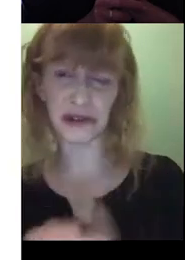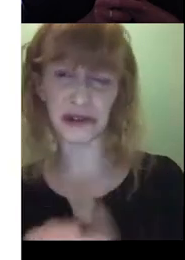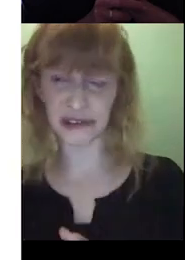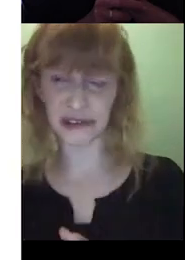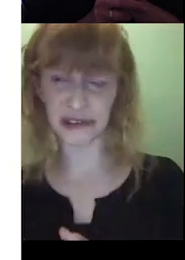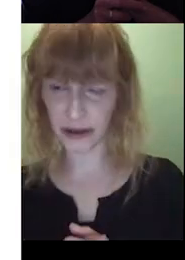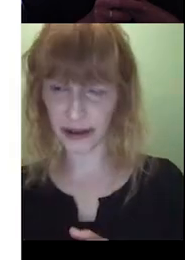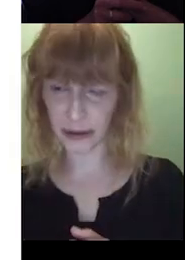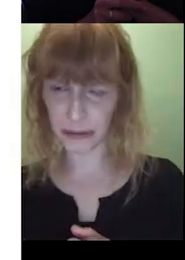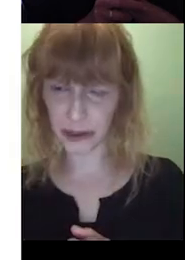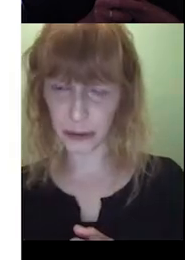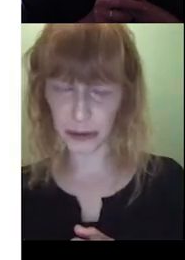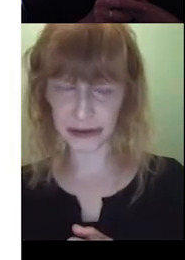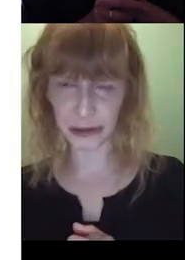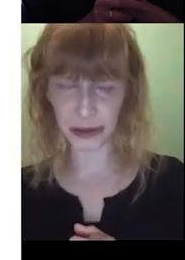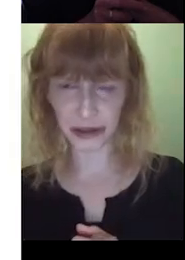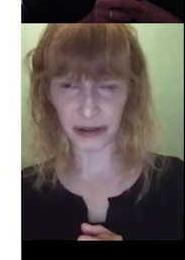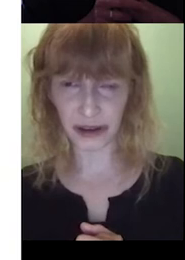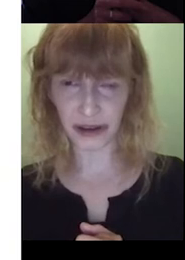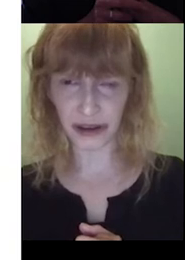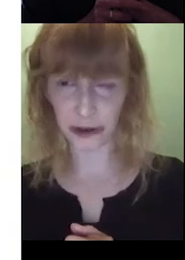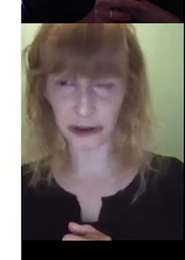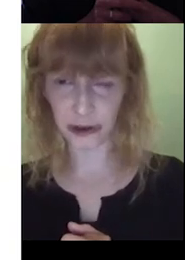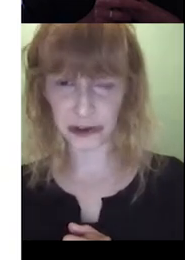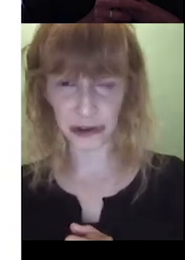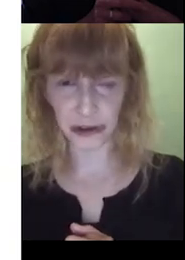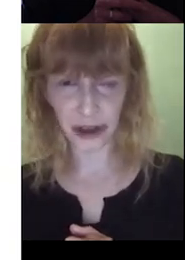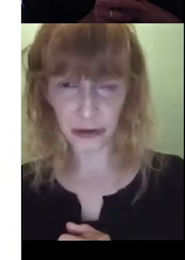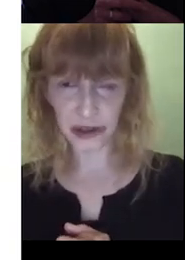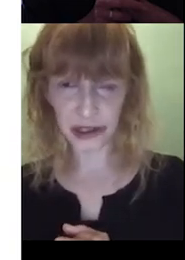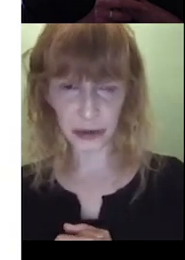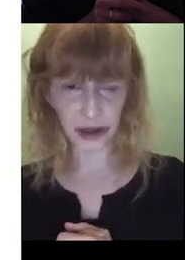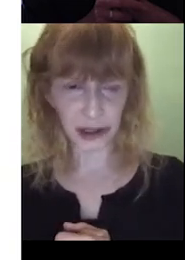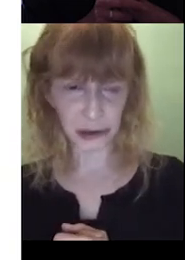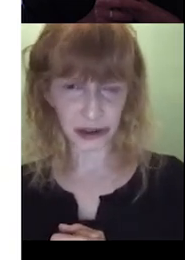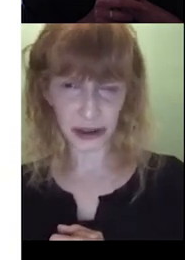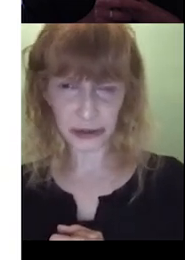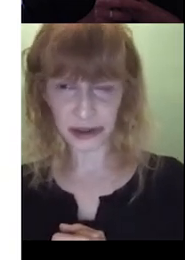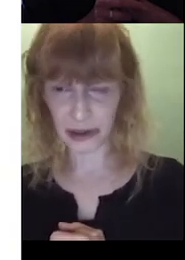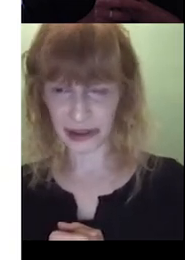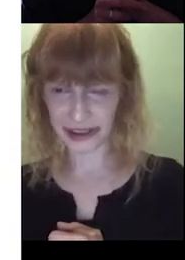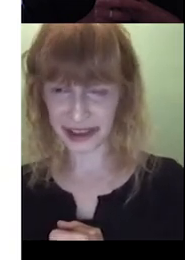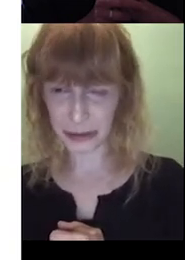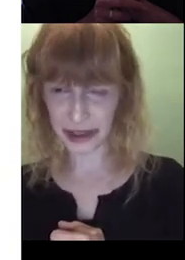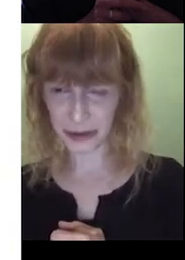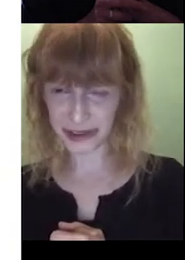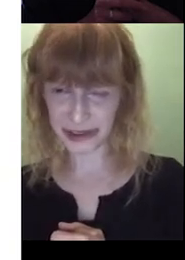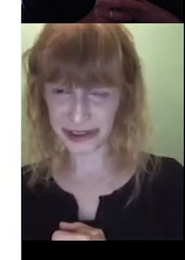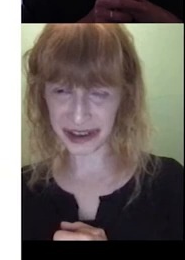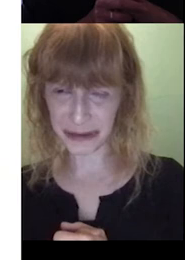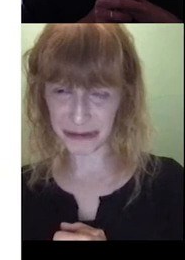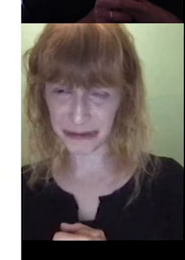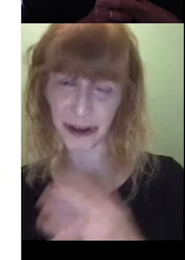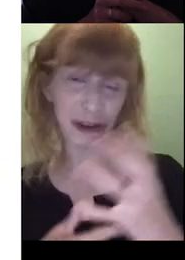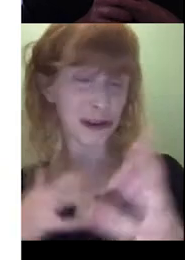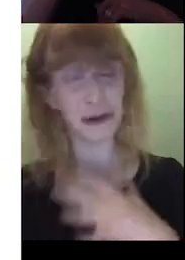be fairly fluid as well. Um, you know, probably just when you, uh, have gotten used to reading a book a hundred times and modeling the same language,